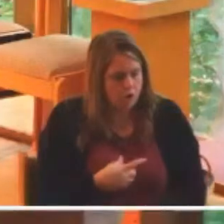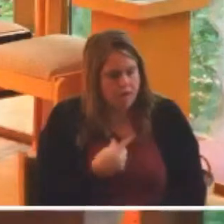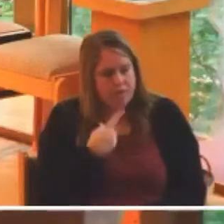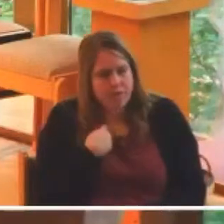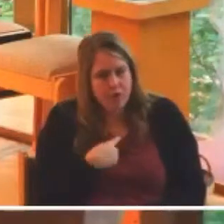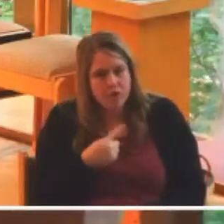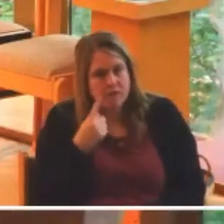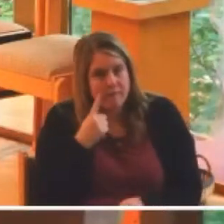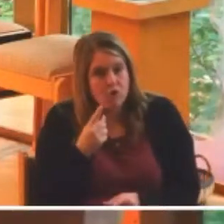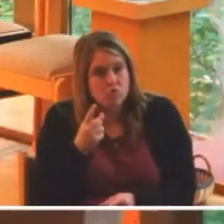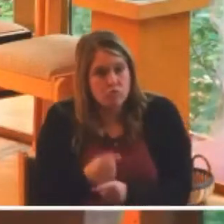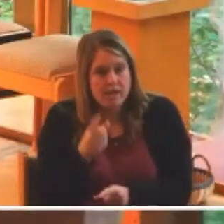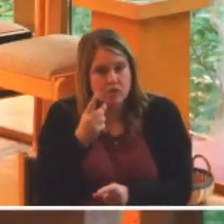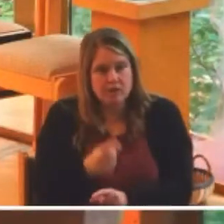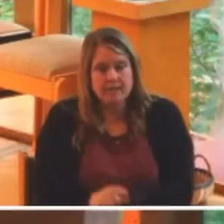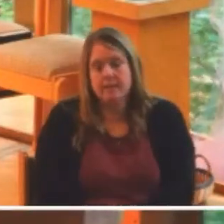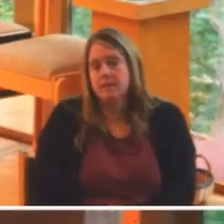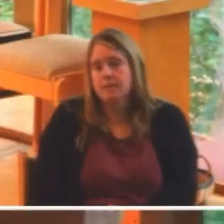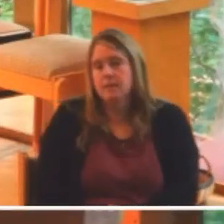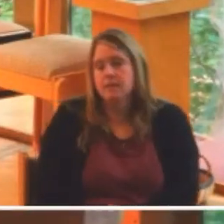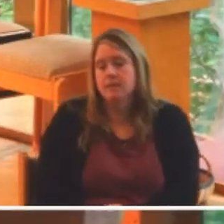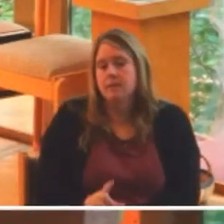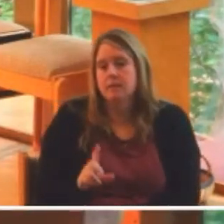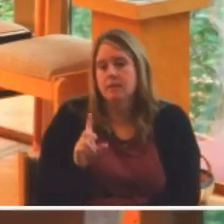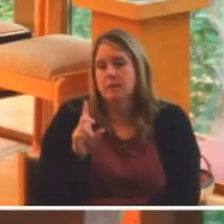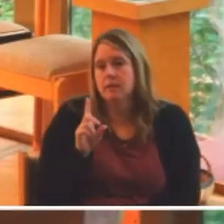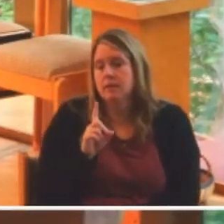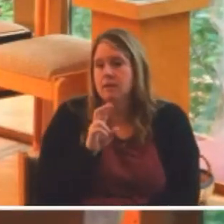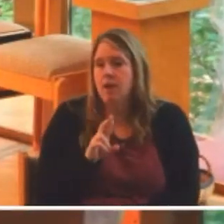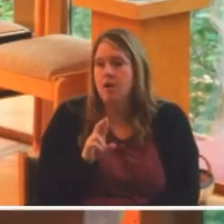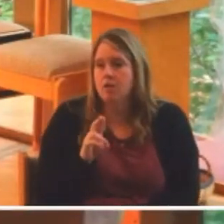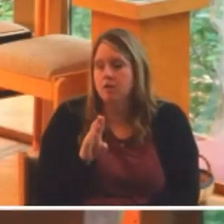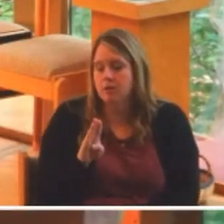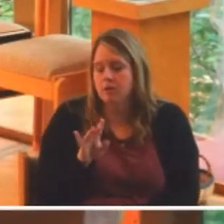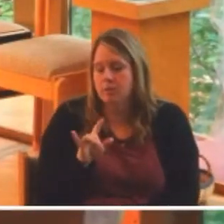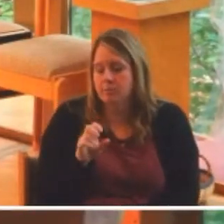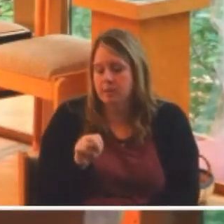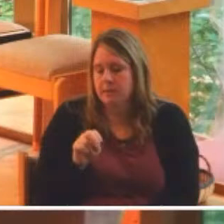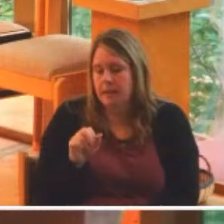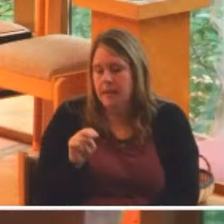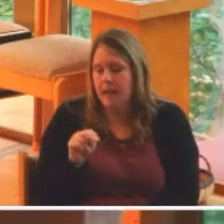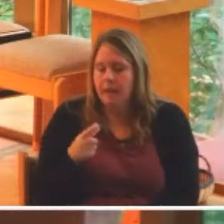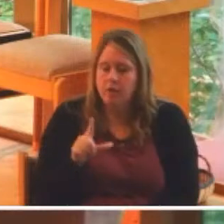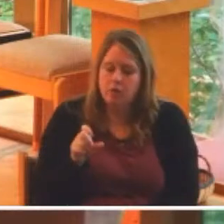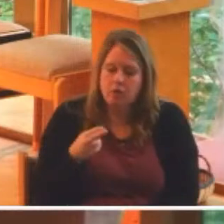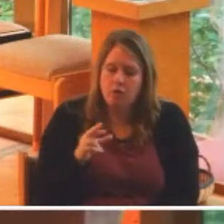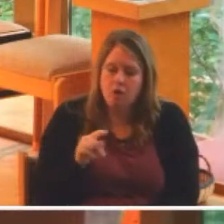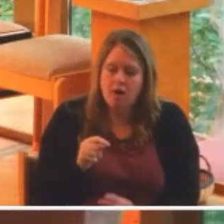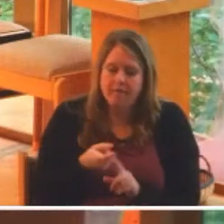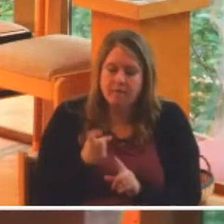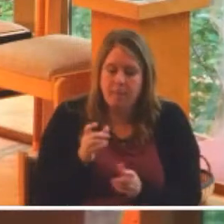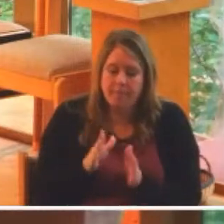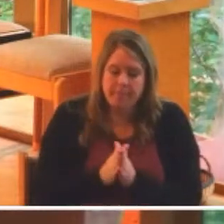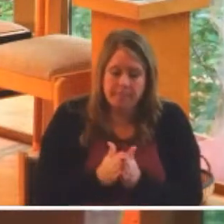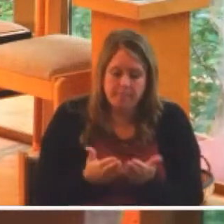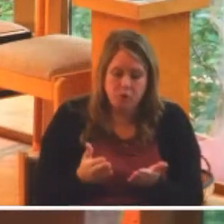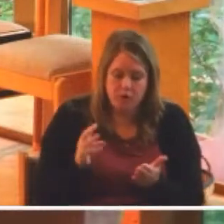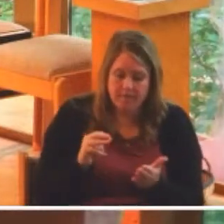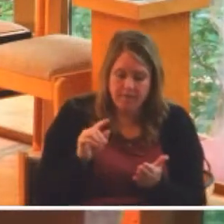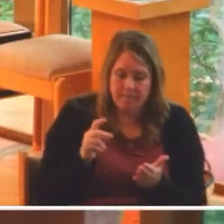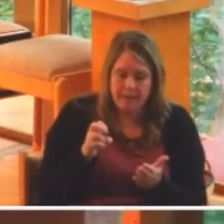righteousness. Dr. Jillian Engelhardt, a scholar of the book of Matthew, encourages us to understand righteousness